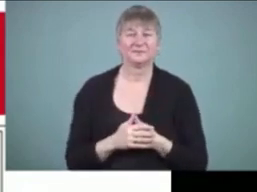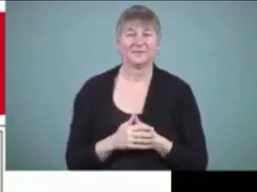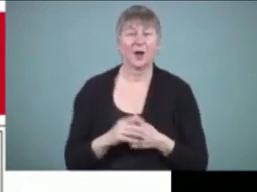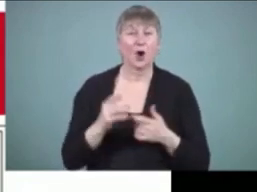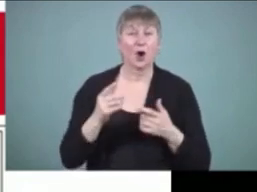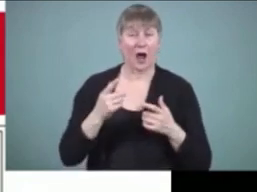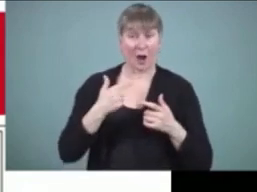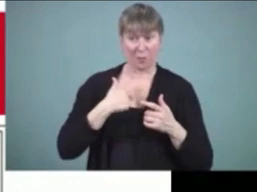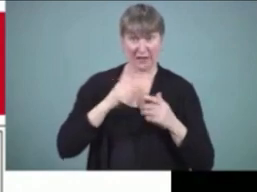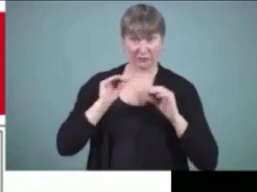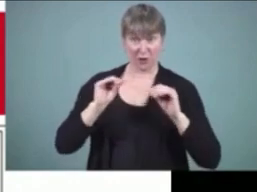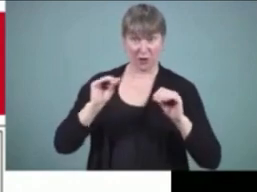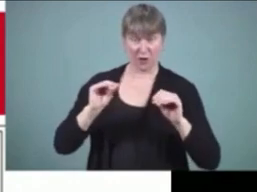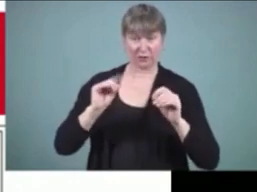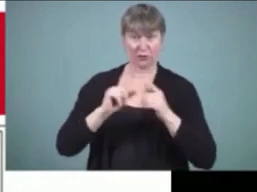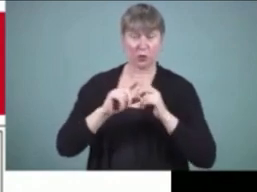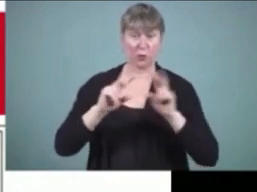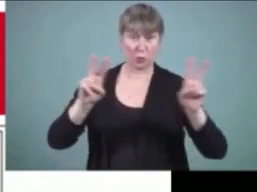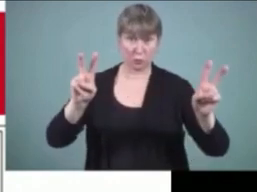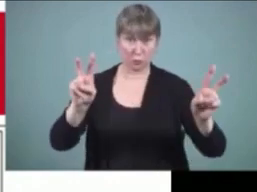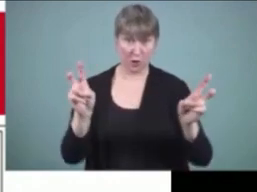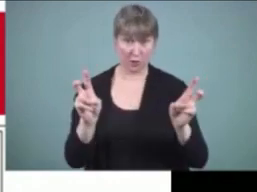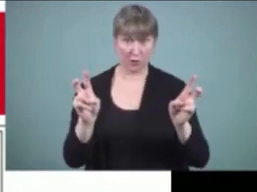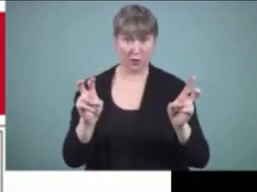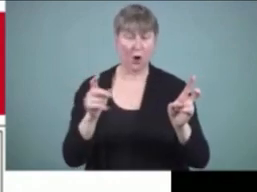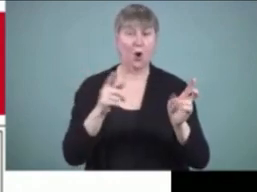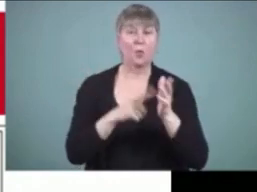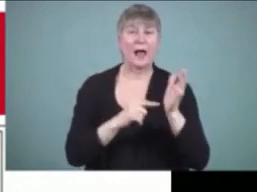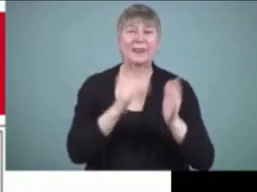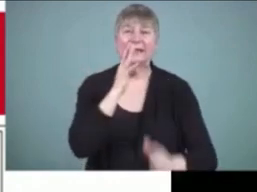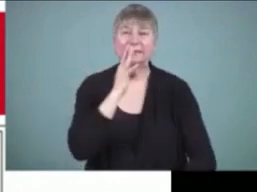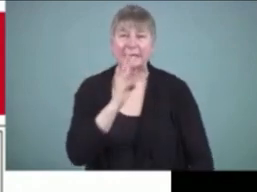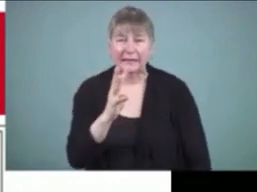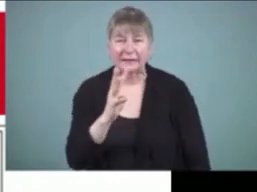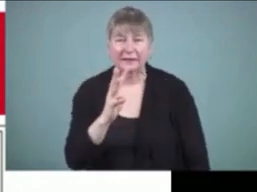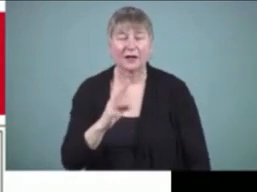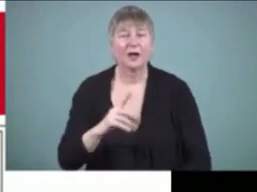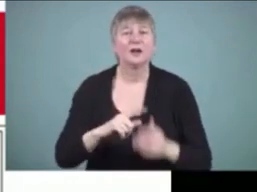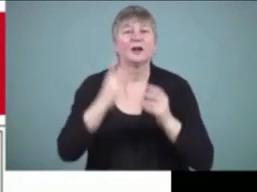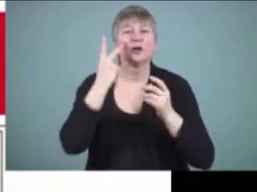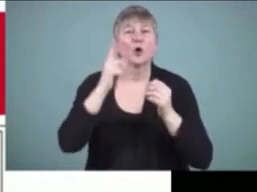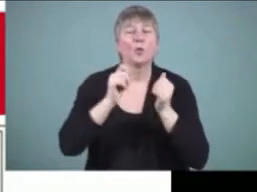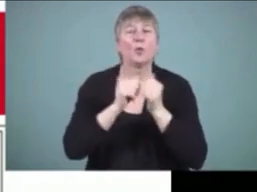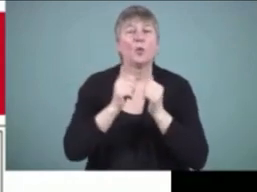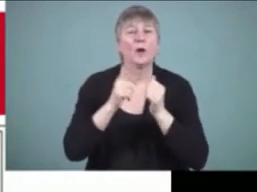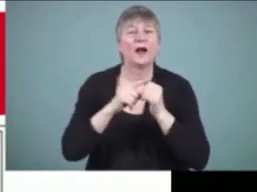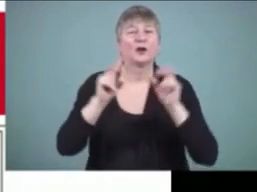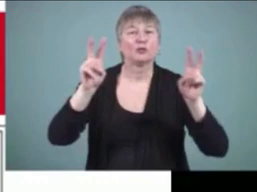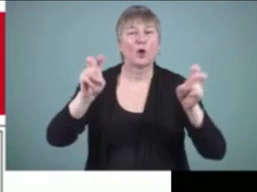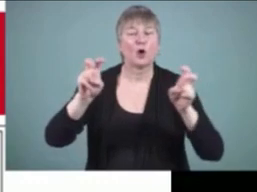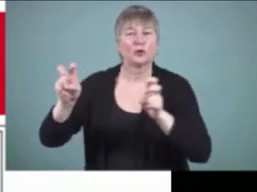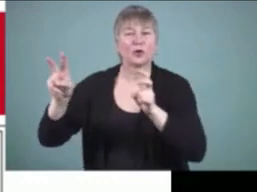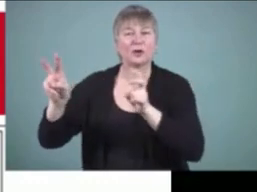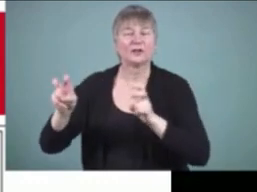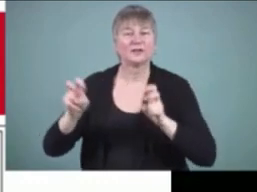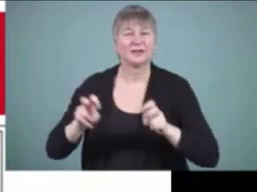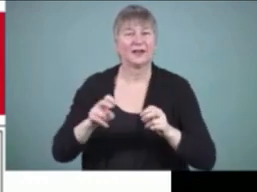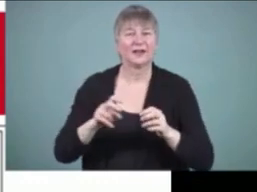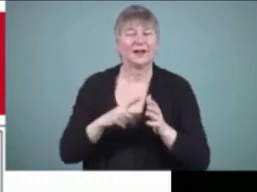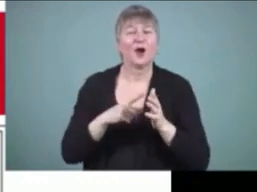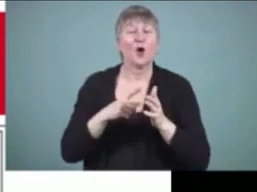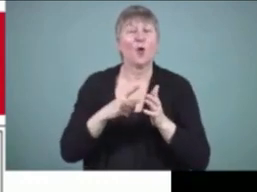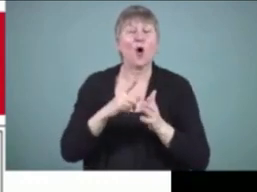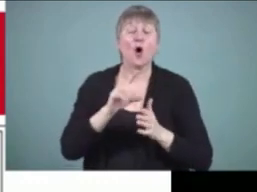this i said you put the quotation marks around what is said look where her quotation marks are she did exactly what i